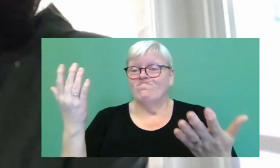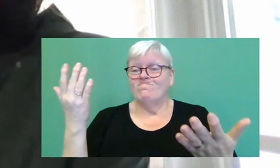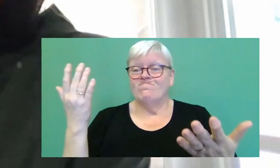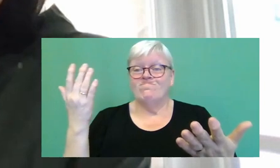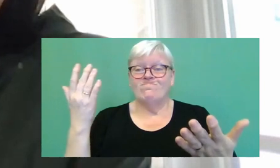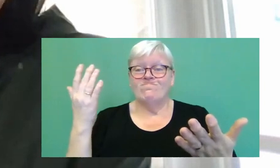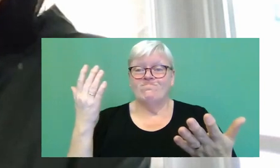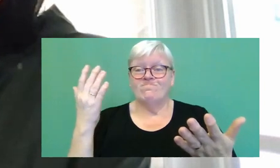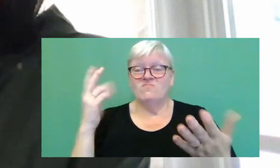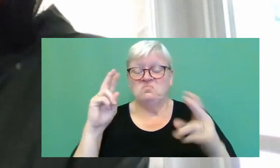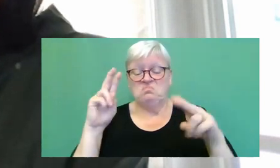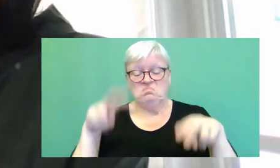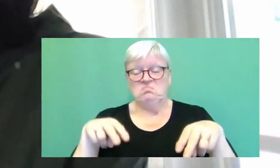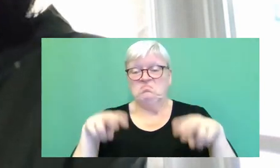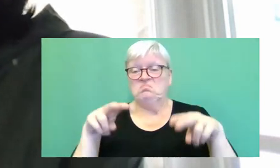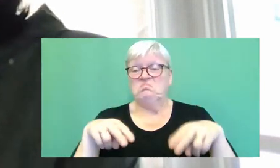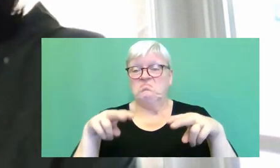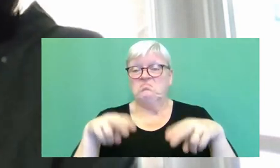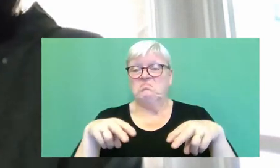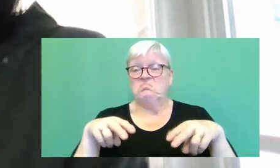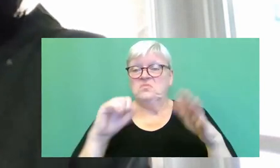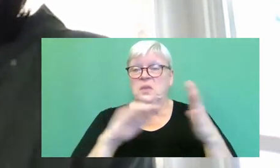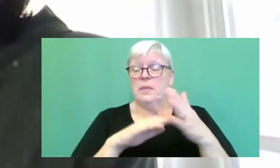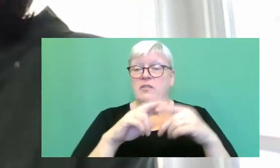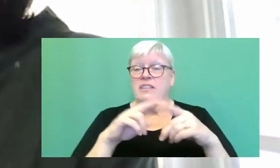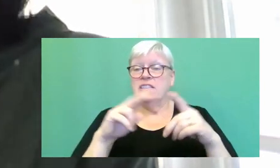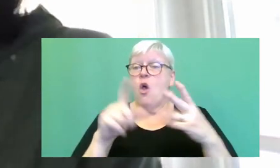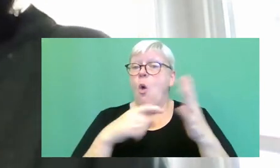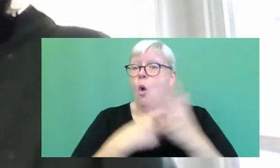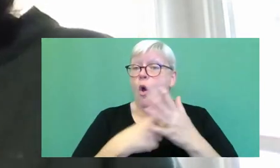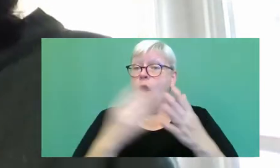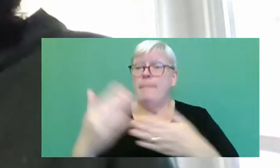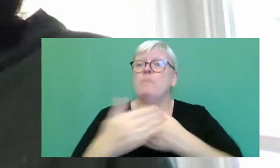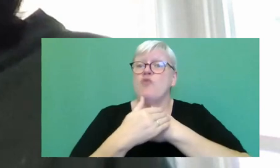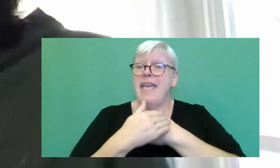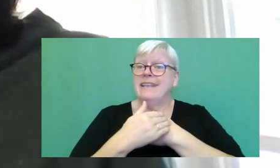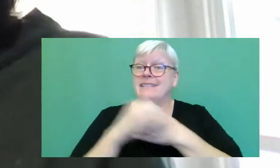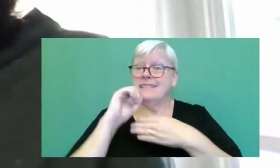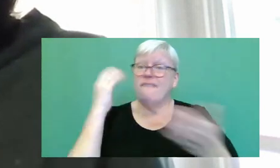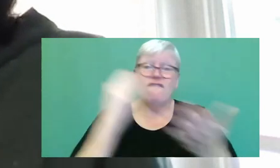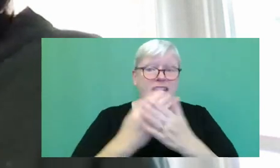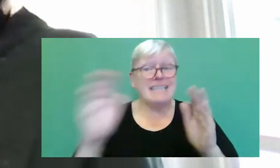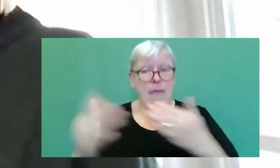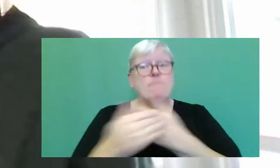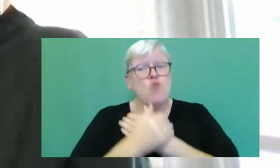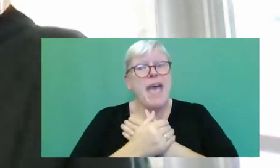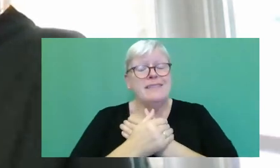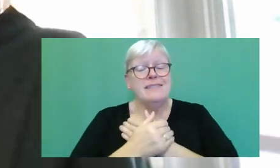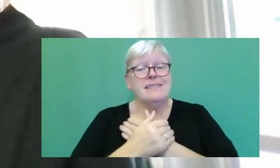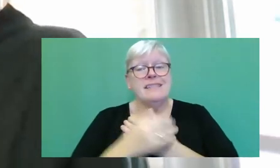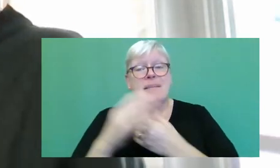on her parents or embrace them. And in fact, Harriet embraces them. But there's a, there's a class anxiety